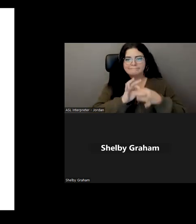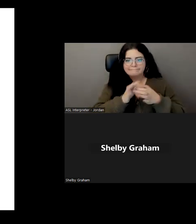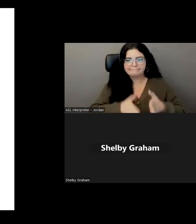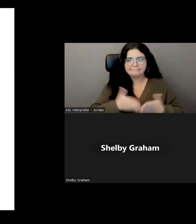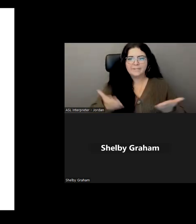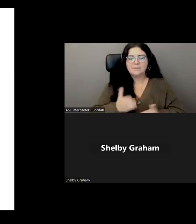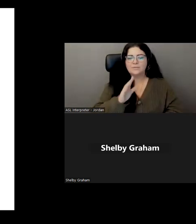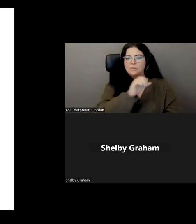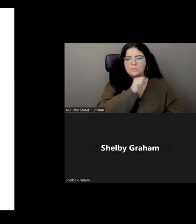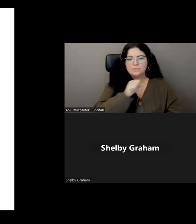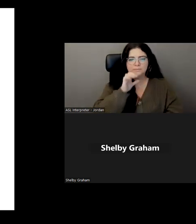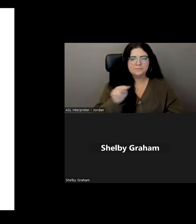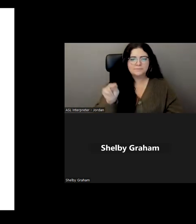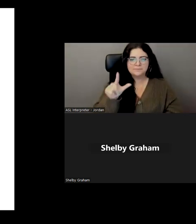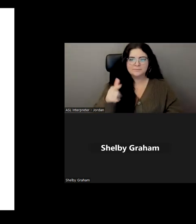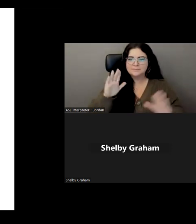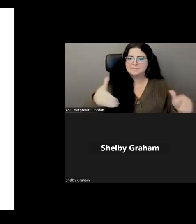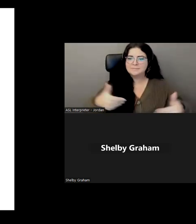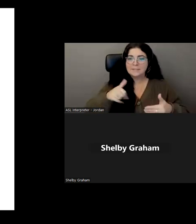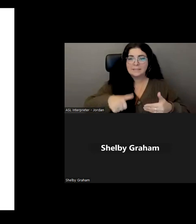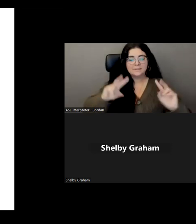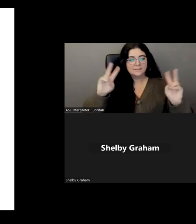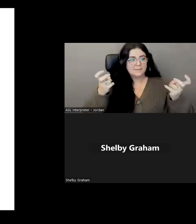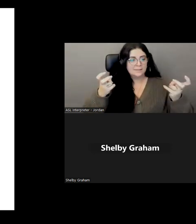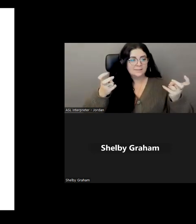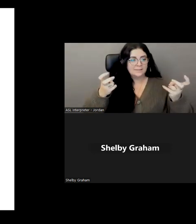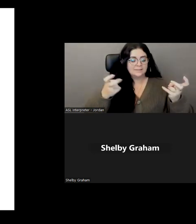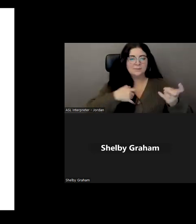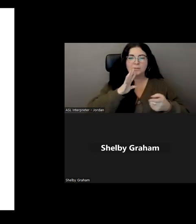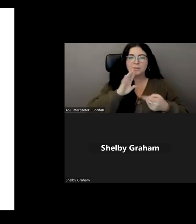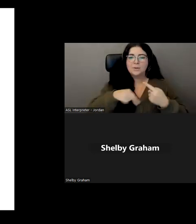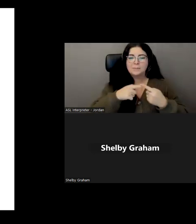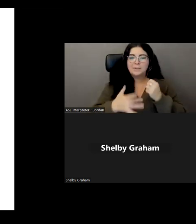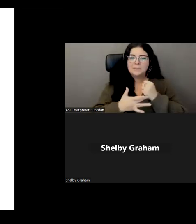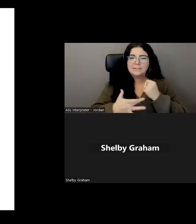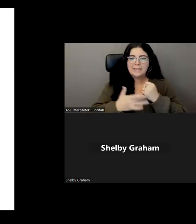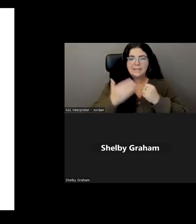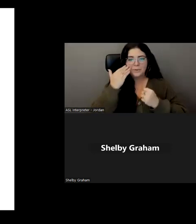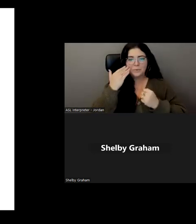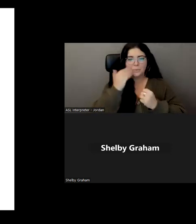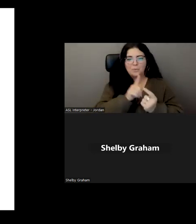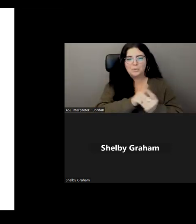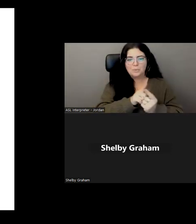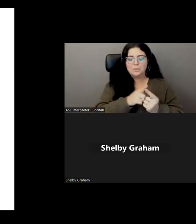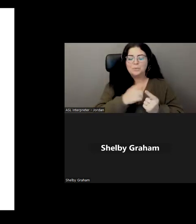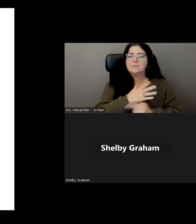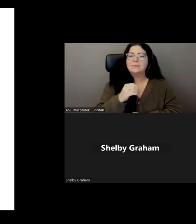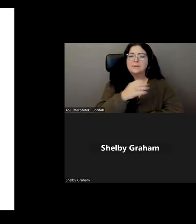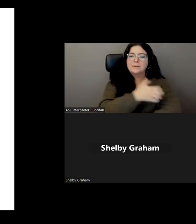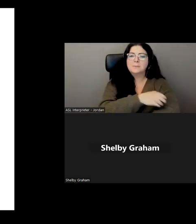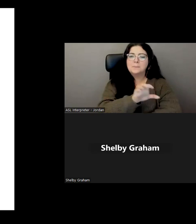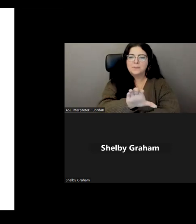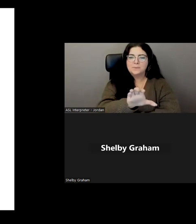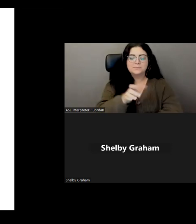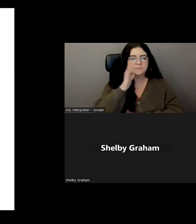Seniors and All. Welcome to this week's talk about TechnoTutors and Empower. I'll